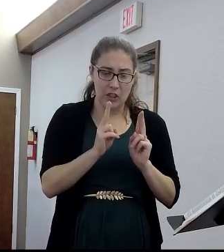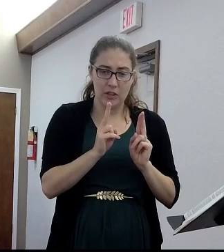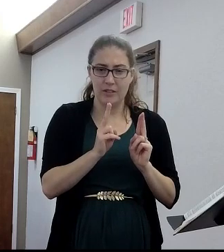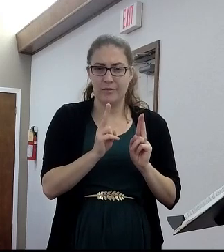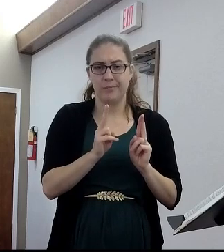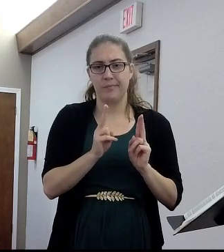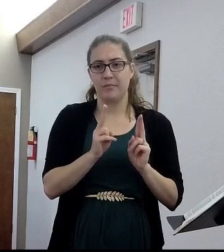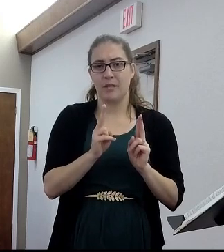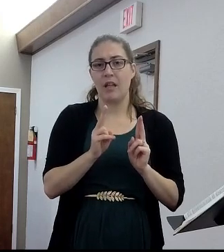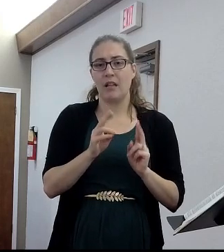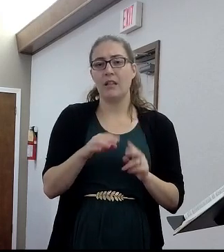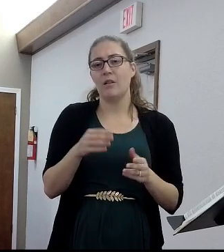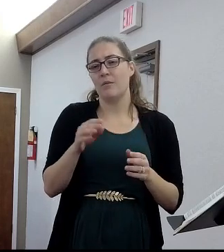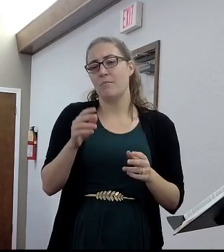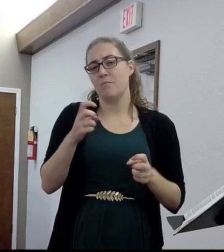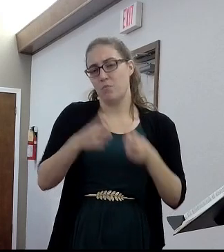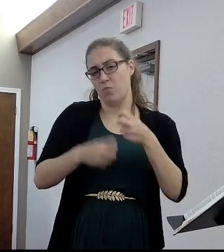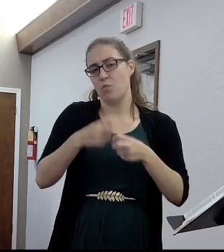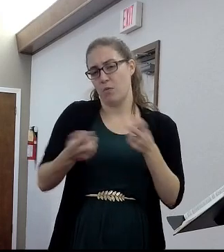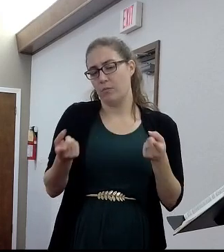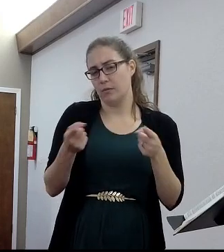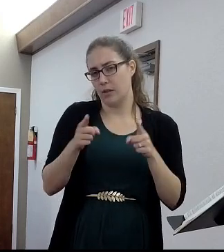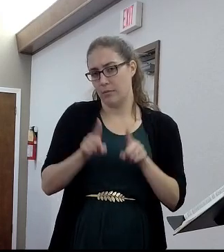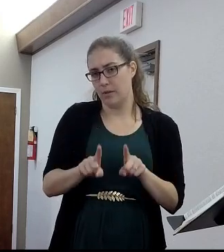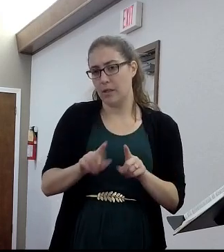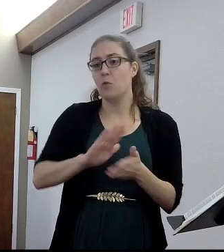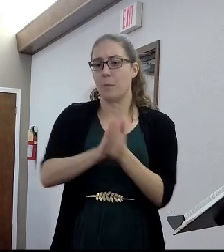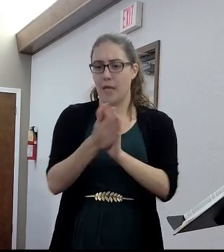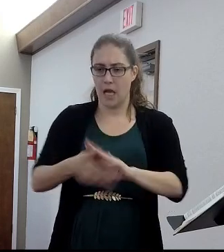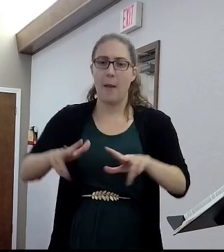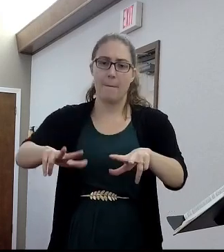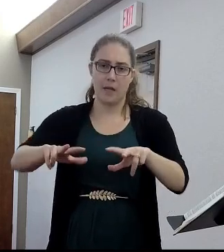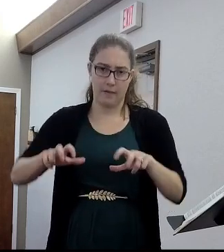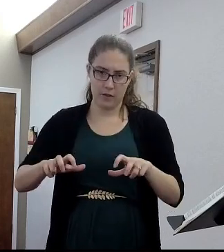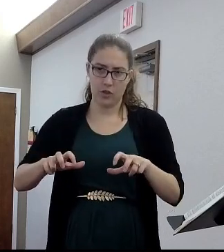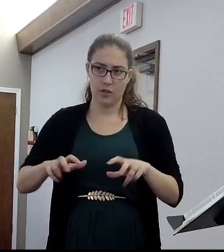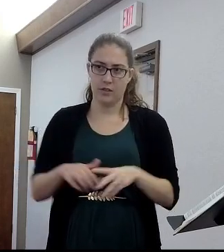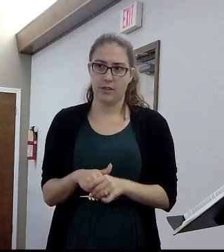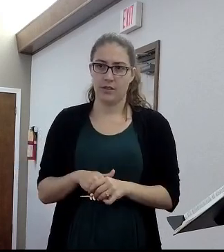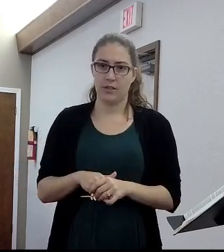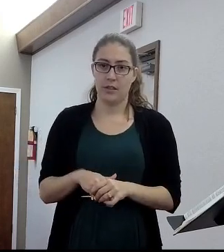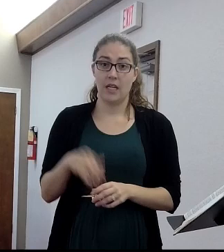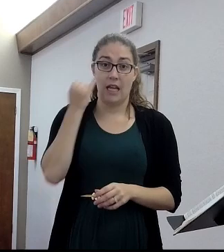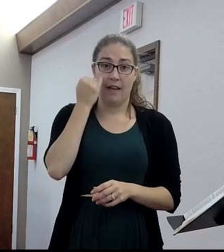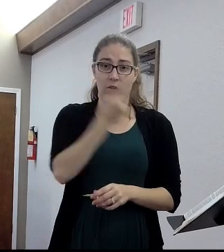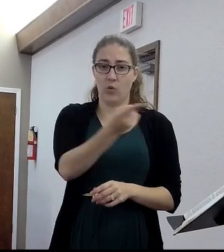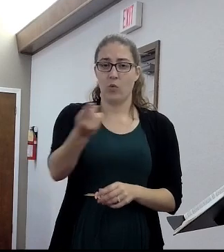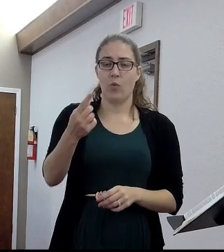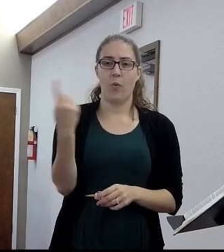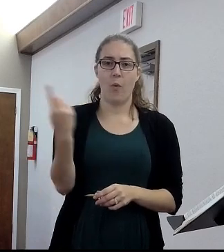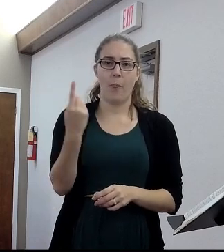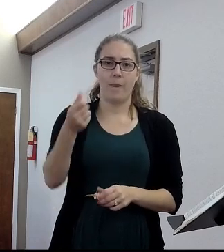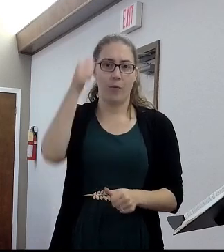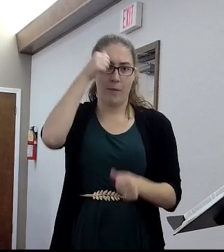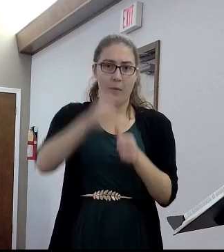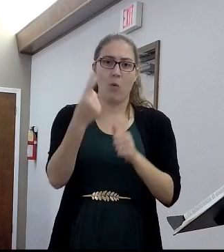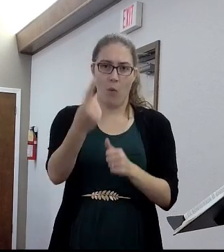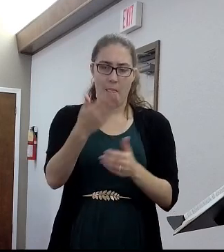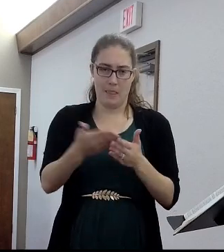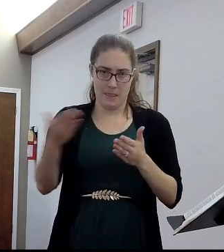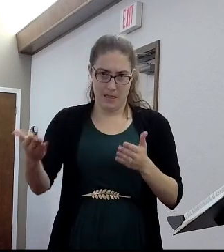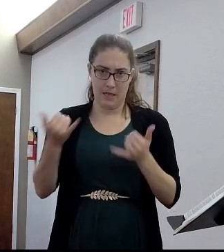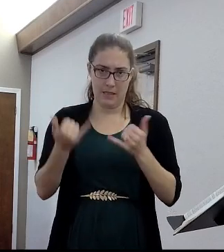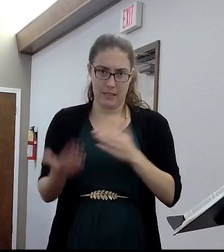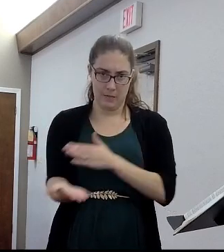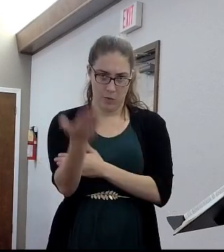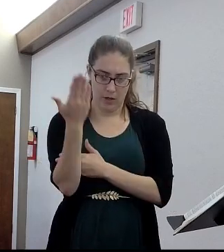When your fear is misplaced, when you don't fear the right thing, if you get anything out of Sunday school this morning, when your fear is mismanaged,